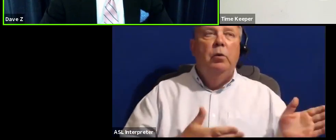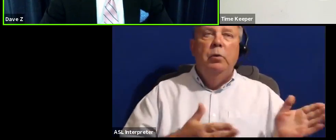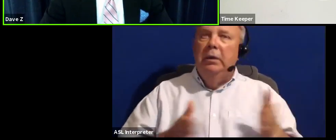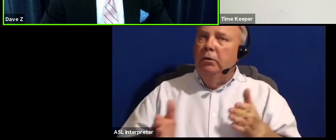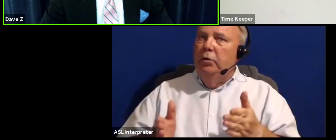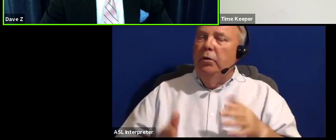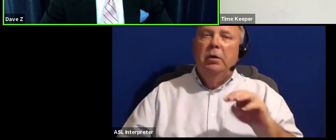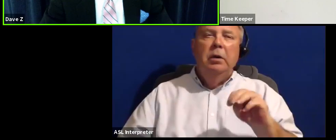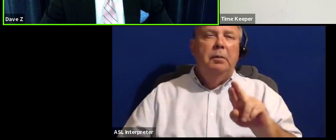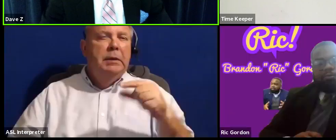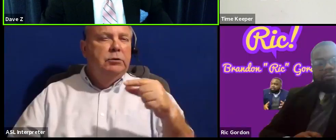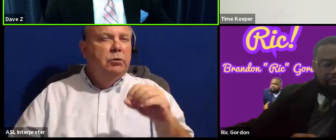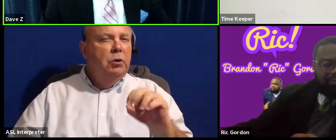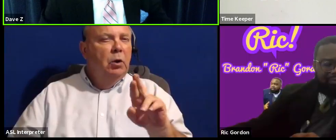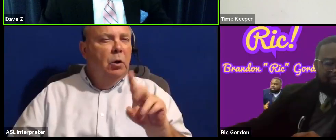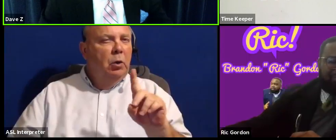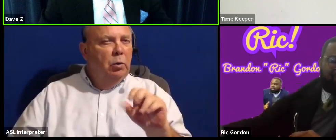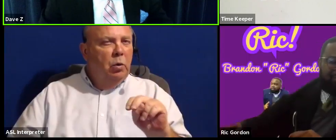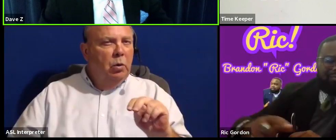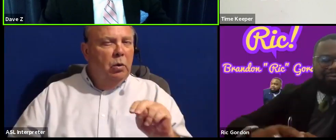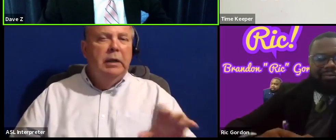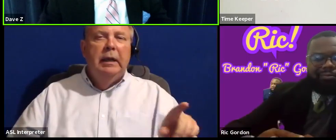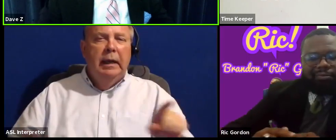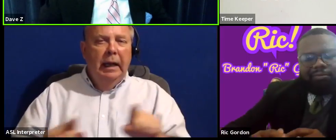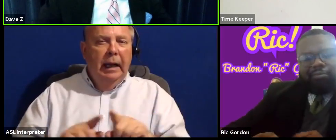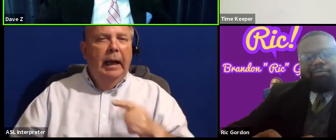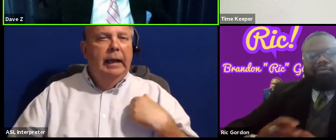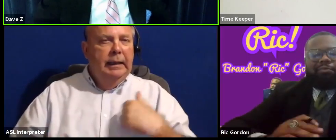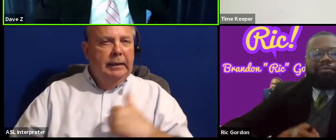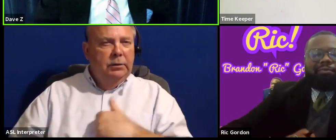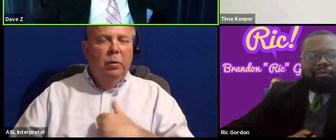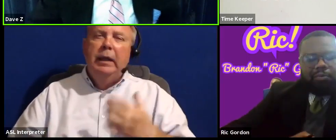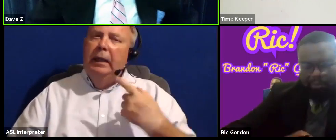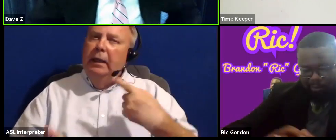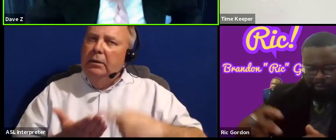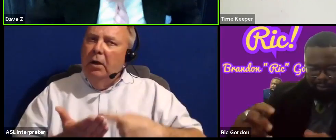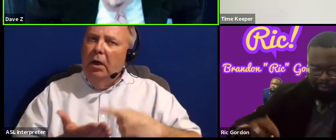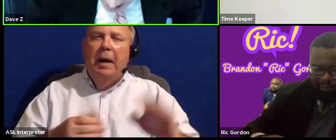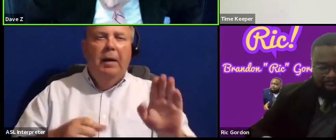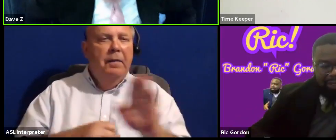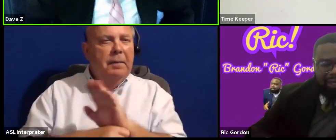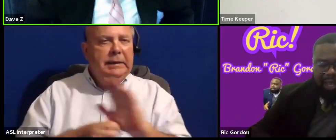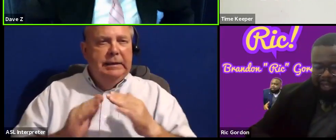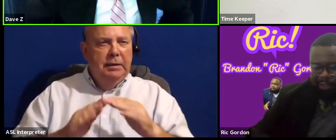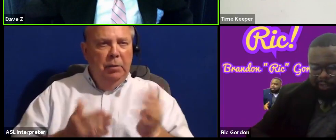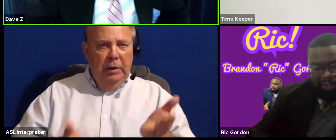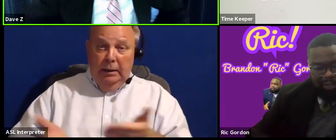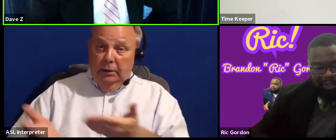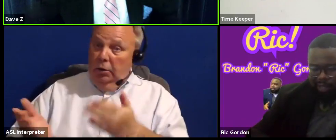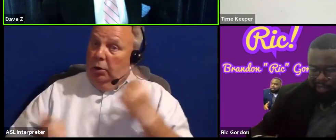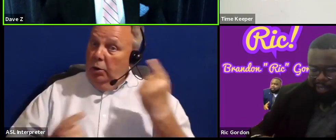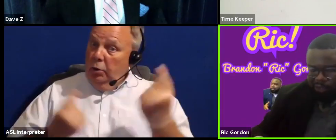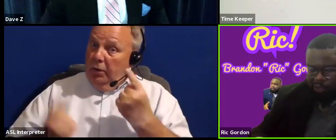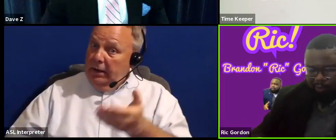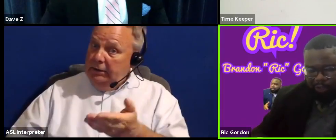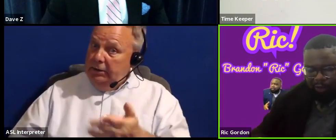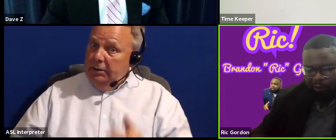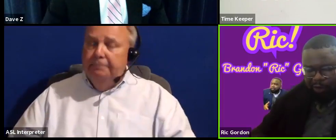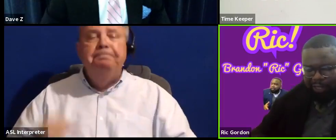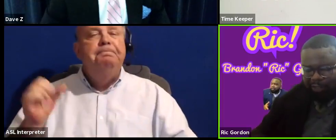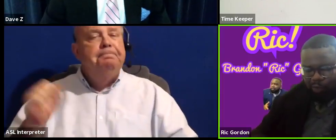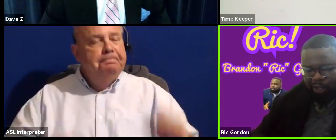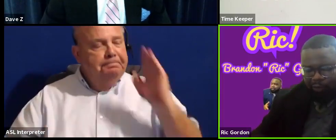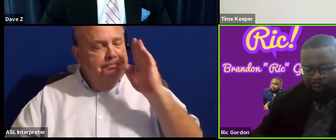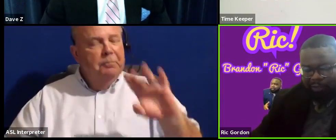Mr. Gordon, as we talk about the business community here. Sir, your thoughts? Yes, sir.